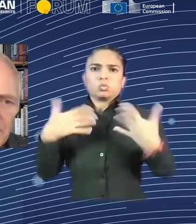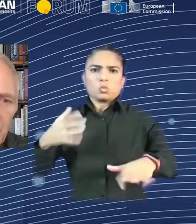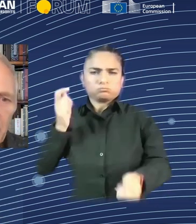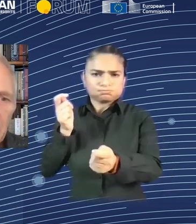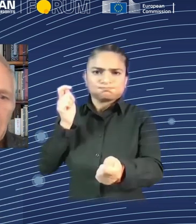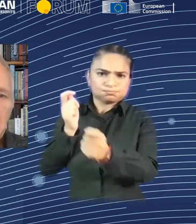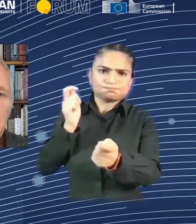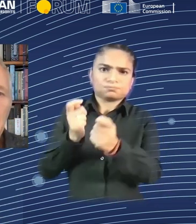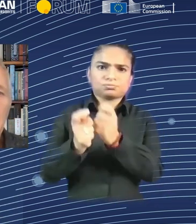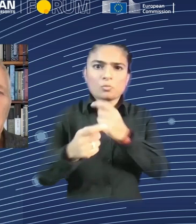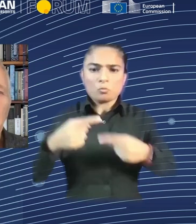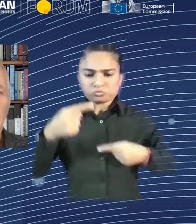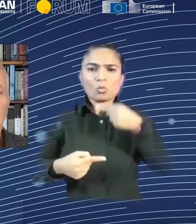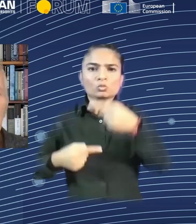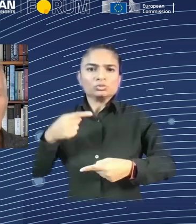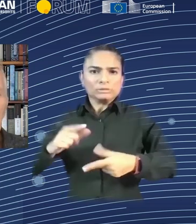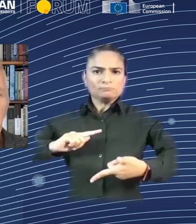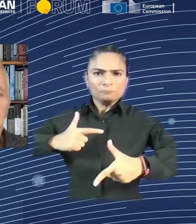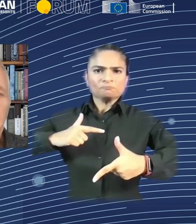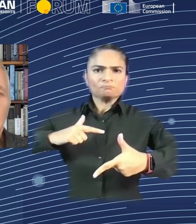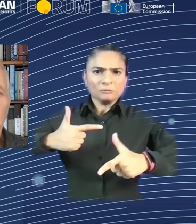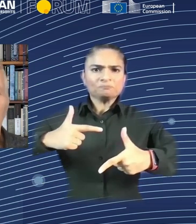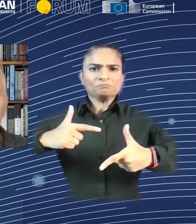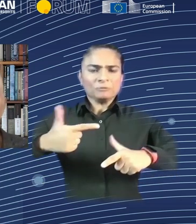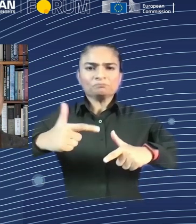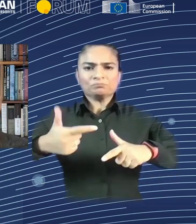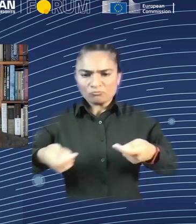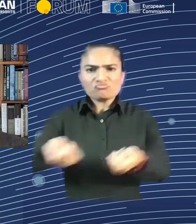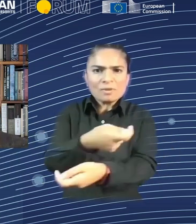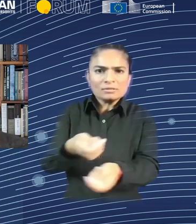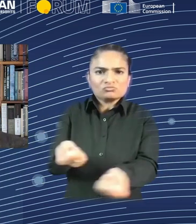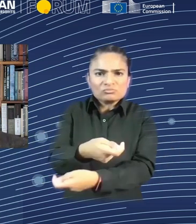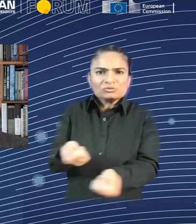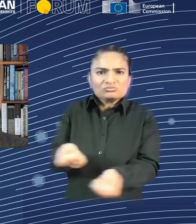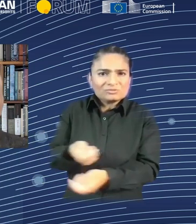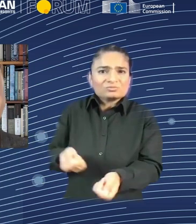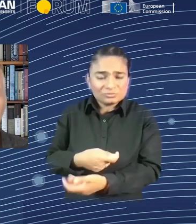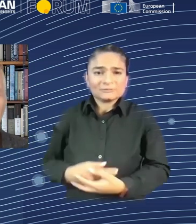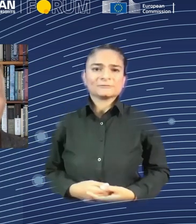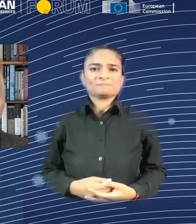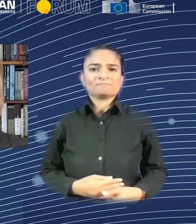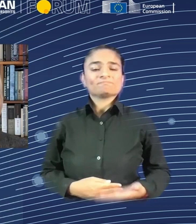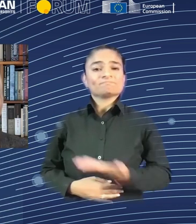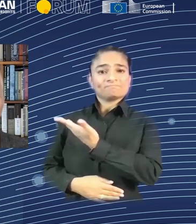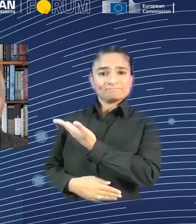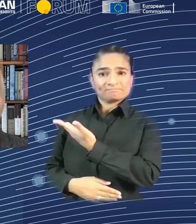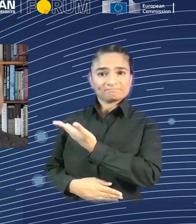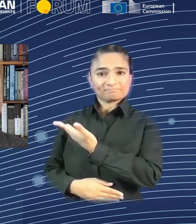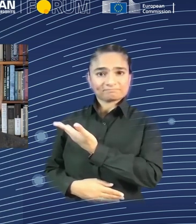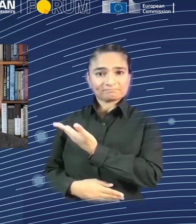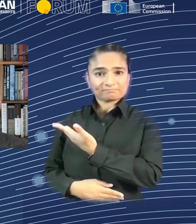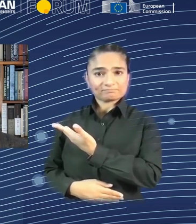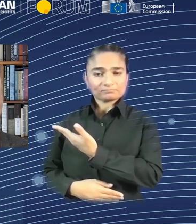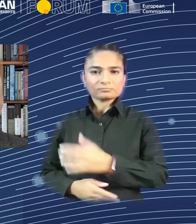So this is a, next slide. This is an idea that Clayton Christensen, the business